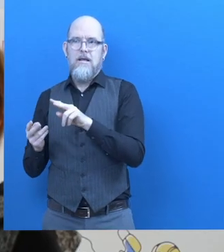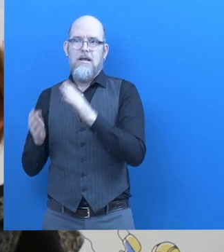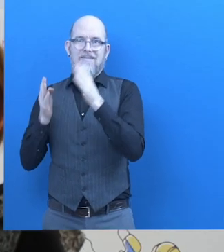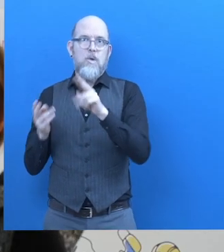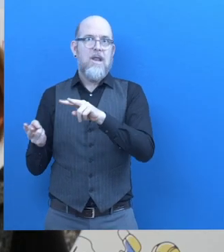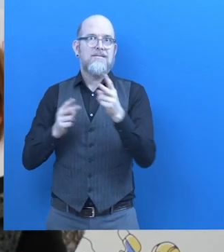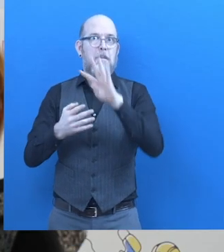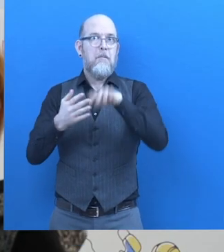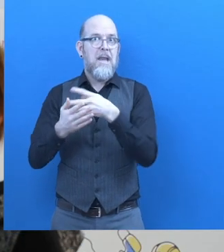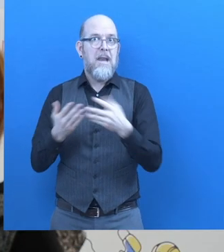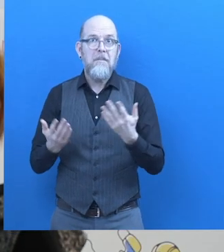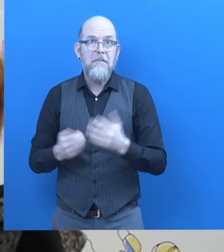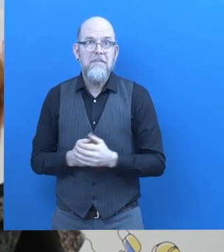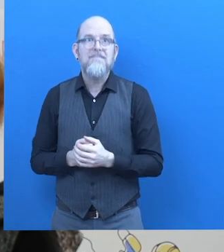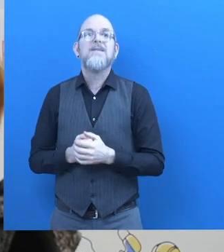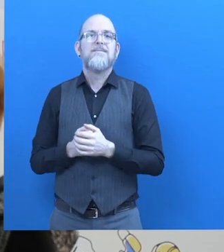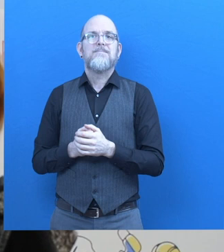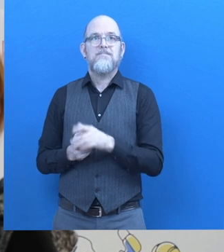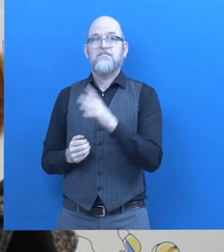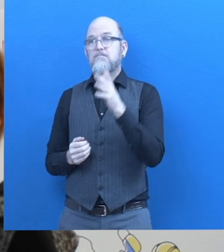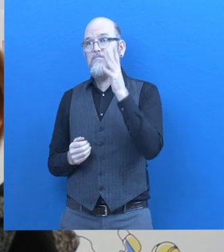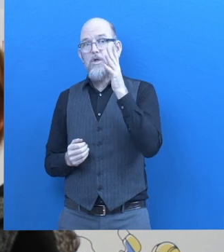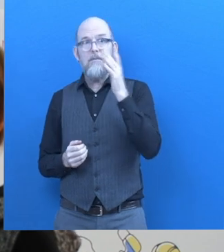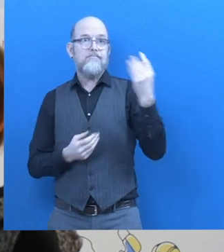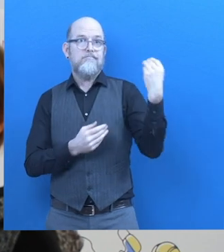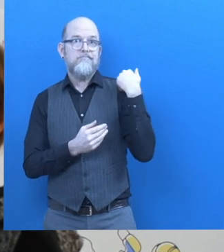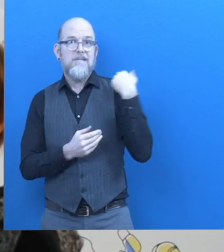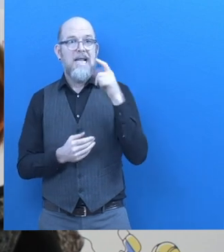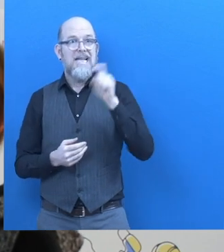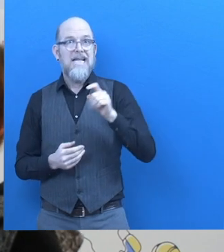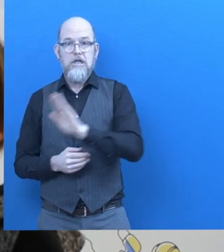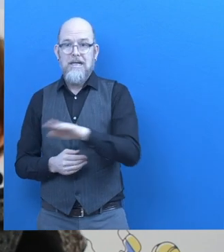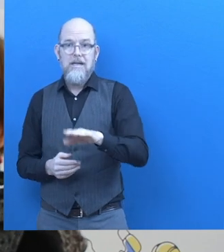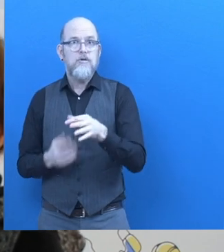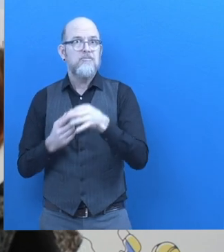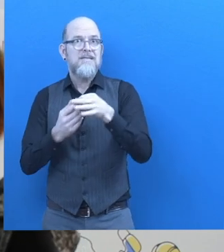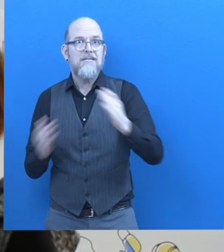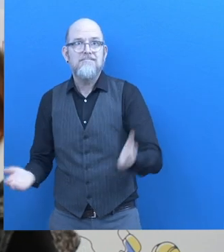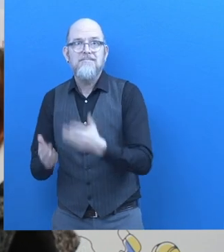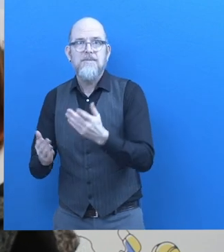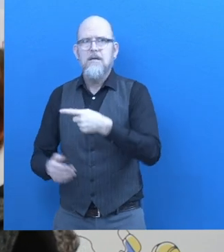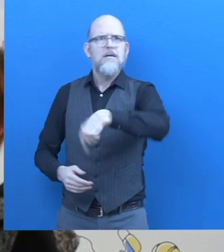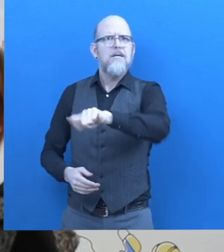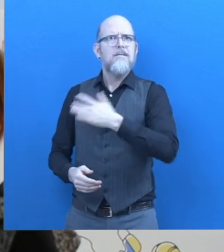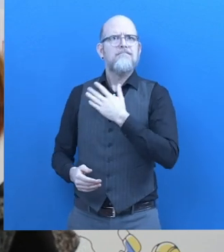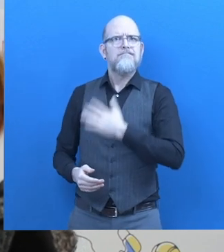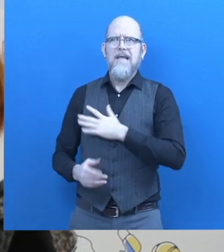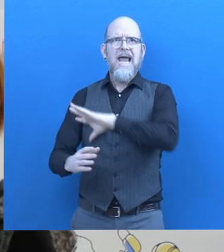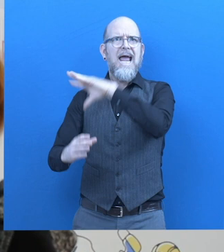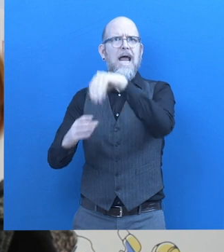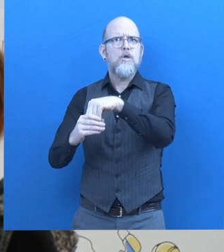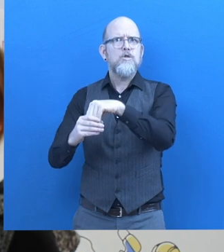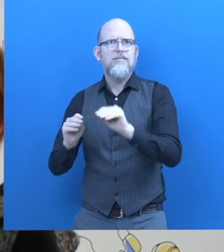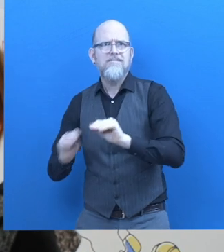told us that they need something for their children to make more qualitative and efficient process of inclusive